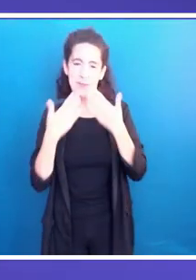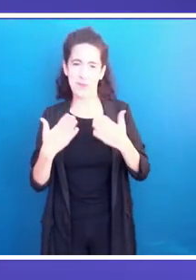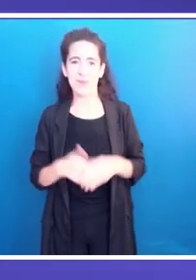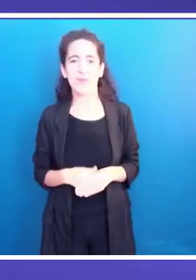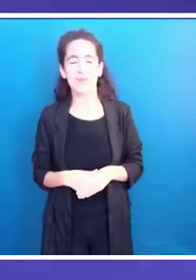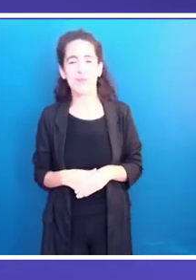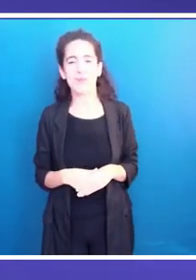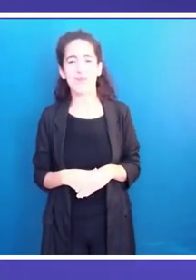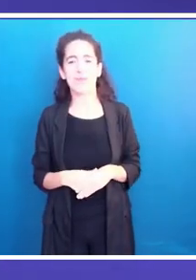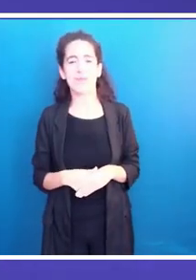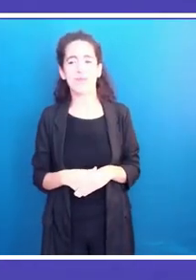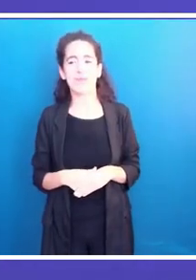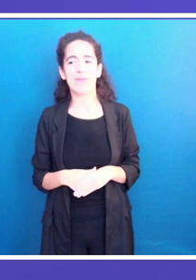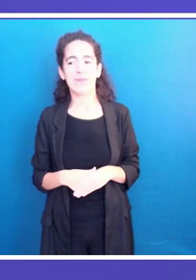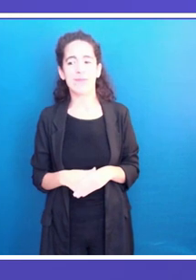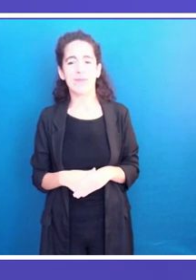floor to Mrs. Samia.